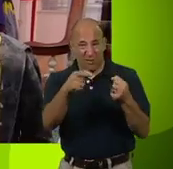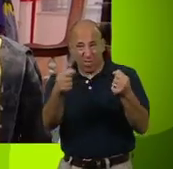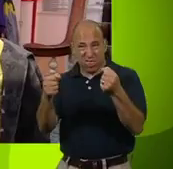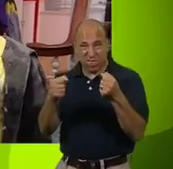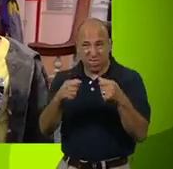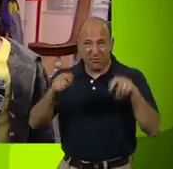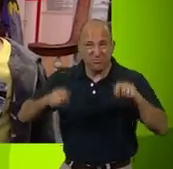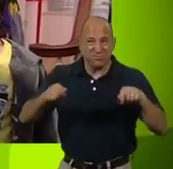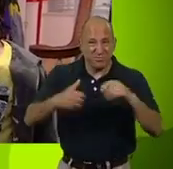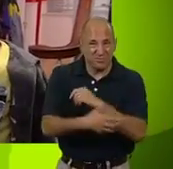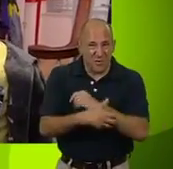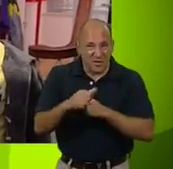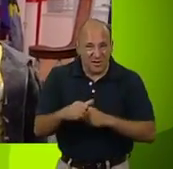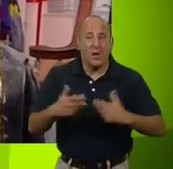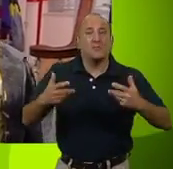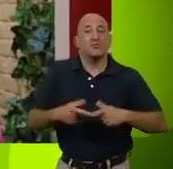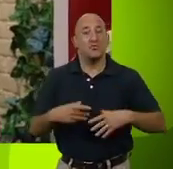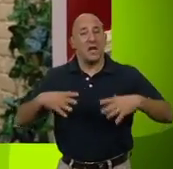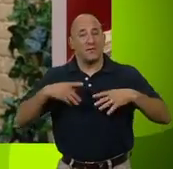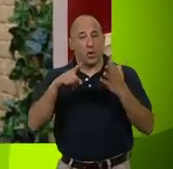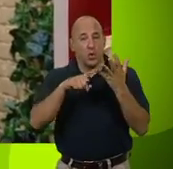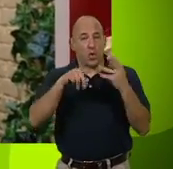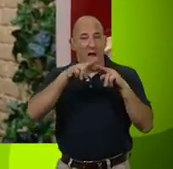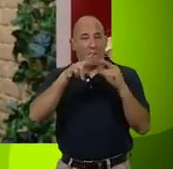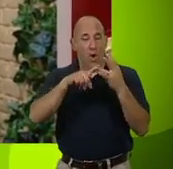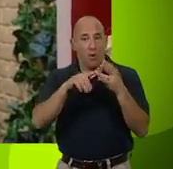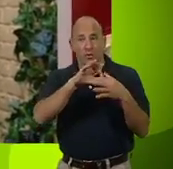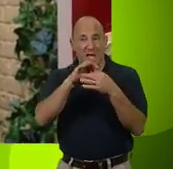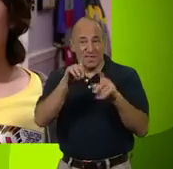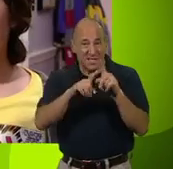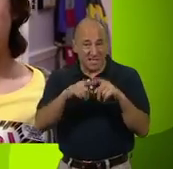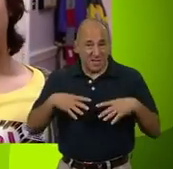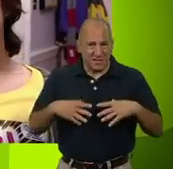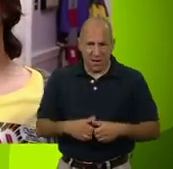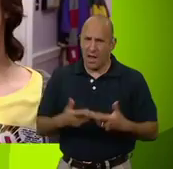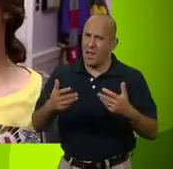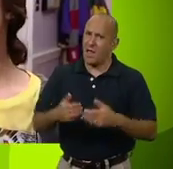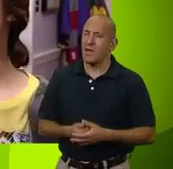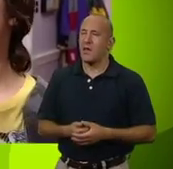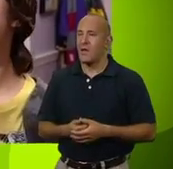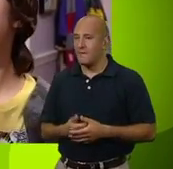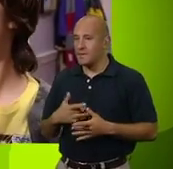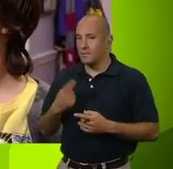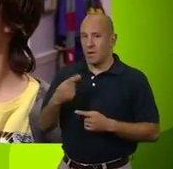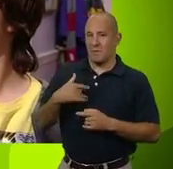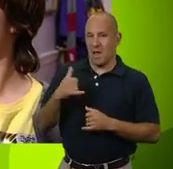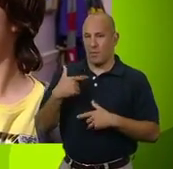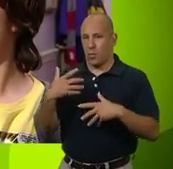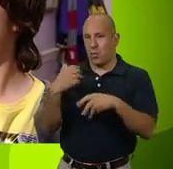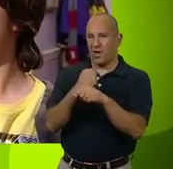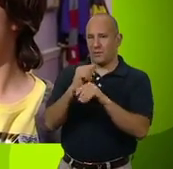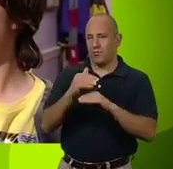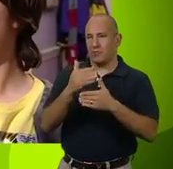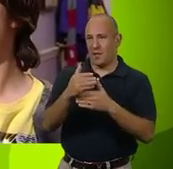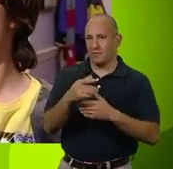and cart? So, um, is everything still on for our UFO society meeting? Oh, yes. I have a feeling somebody might be winning your